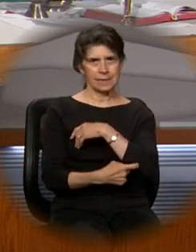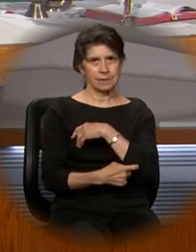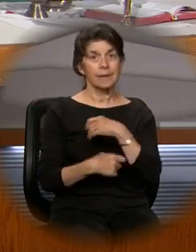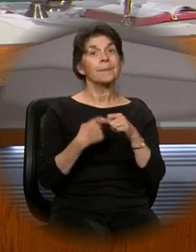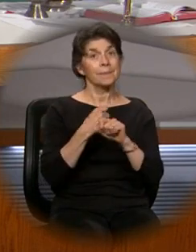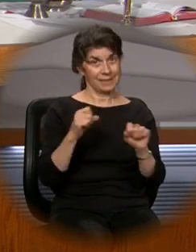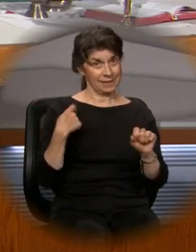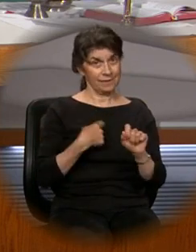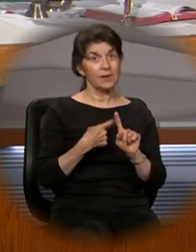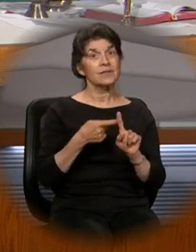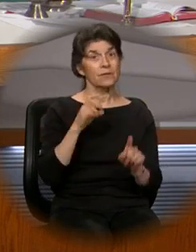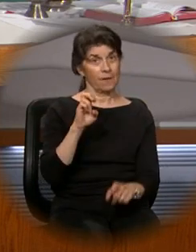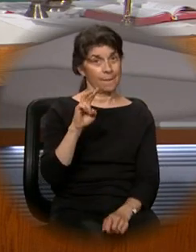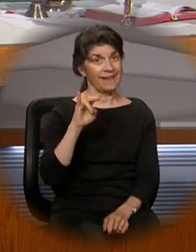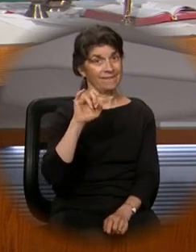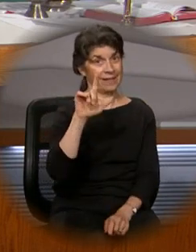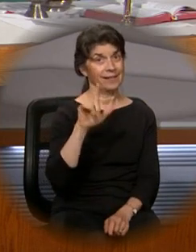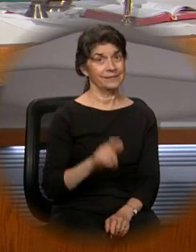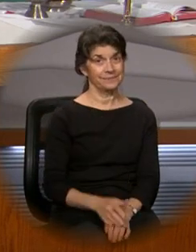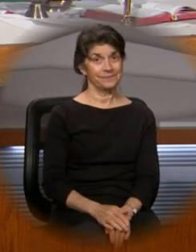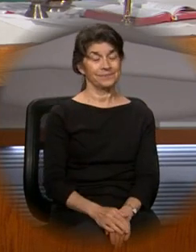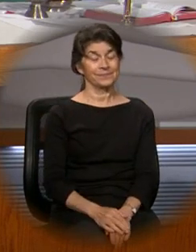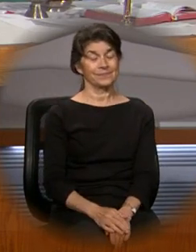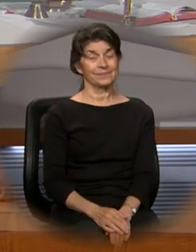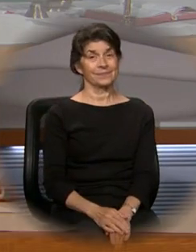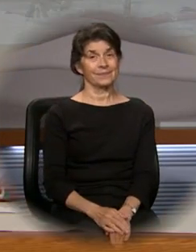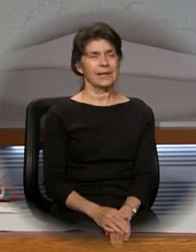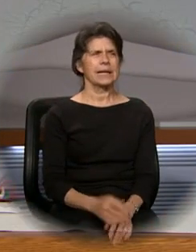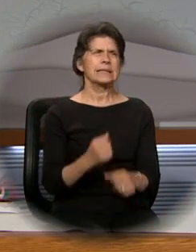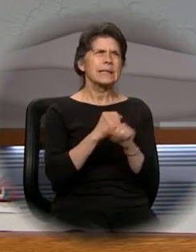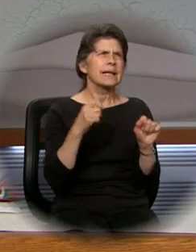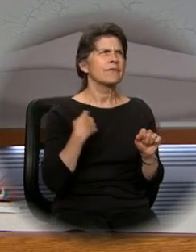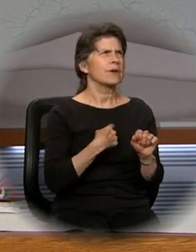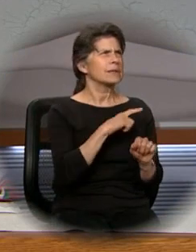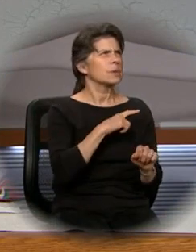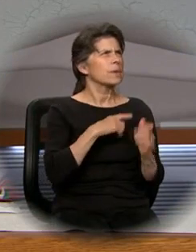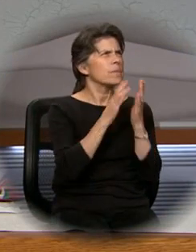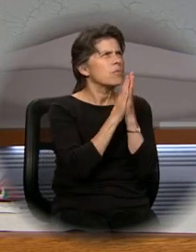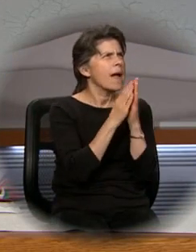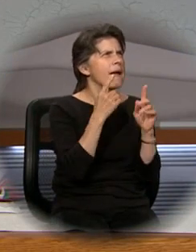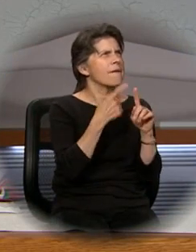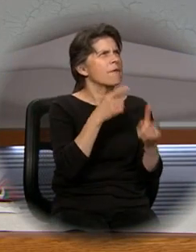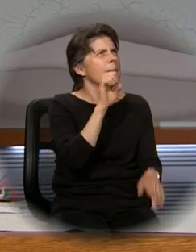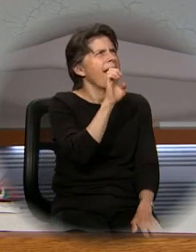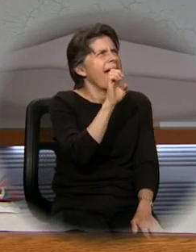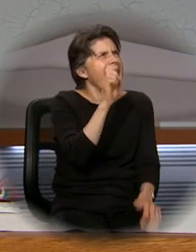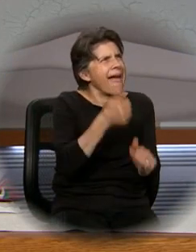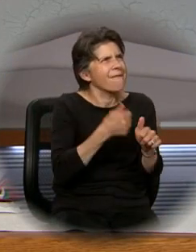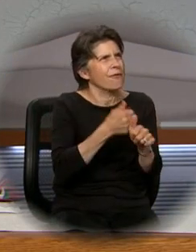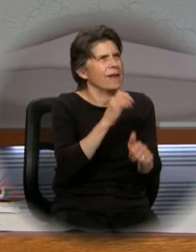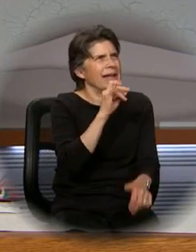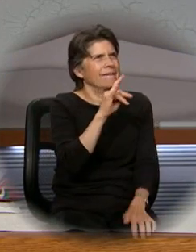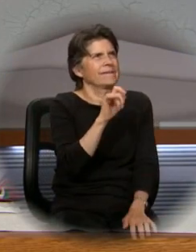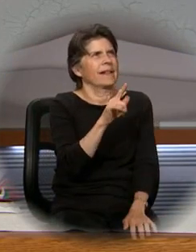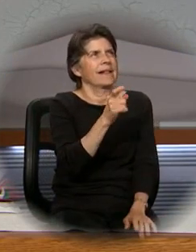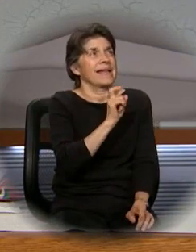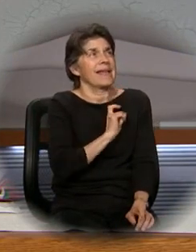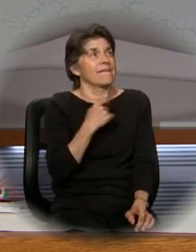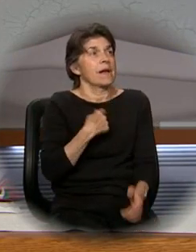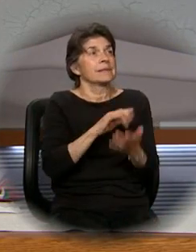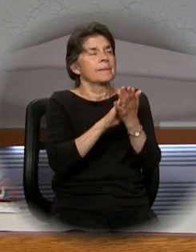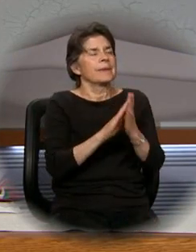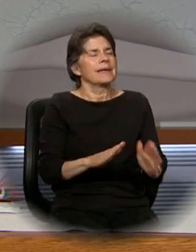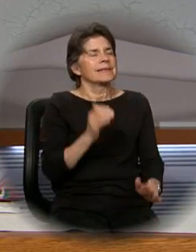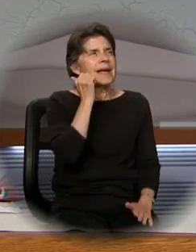temptation but deliver us from evil. Deliver us, Lord, we pray, from every evil. Graciously grant peace in our